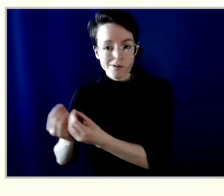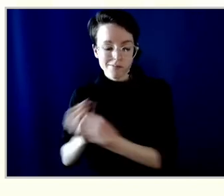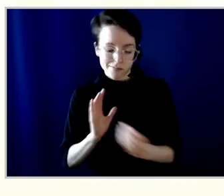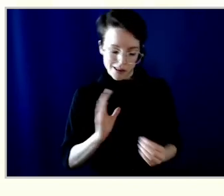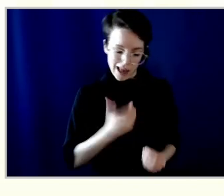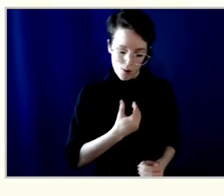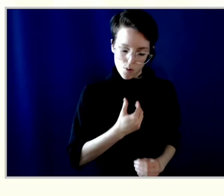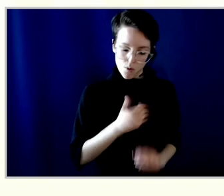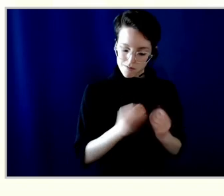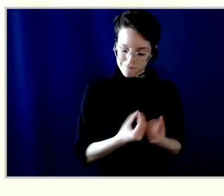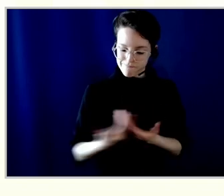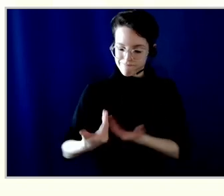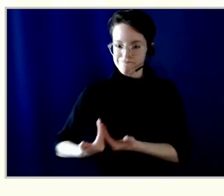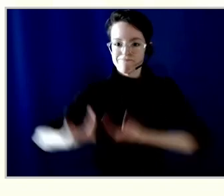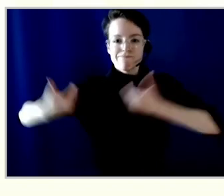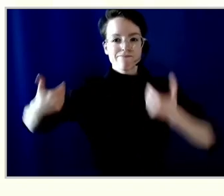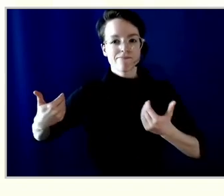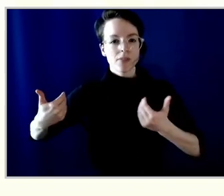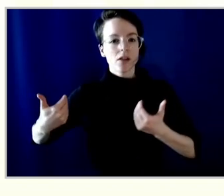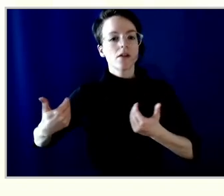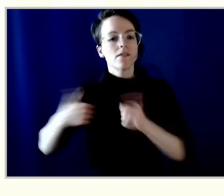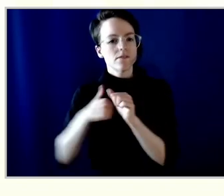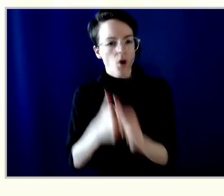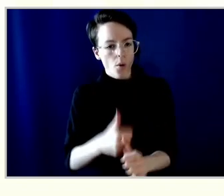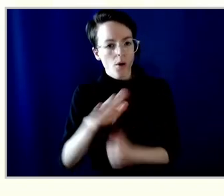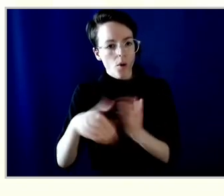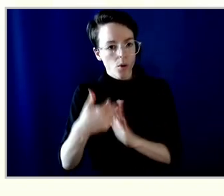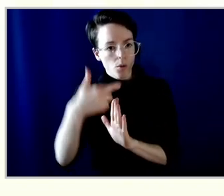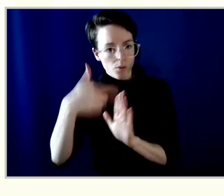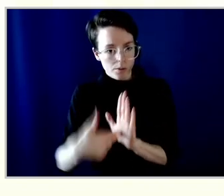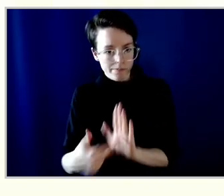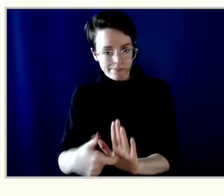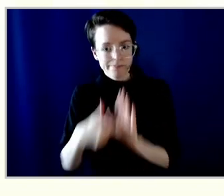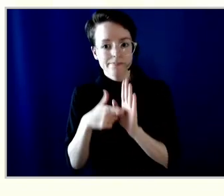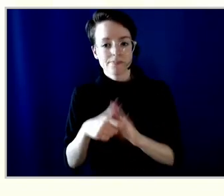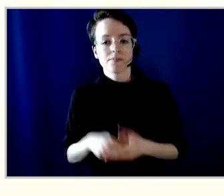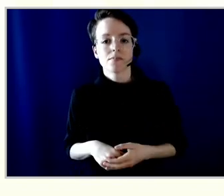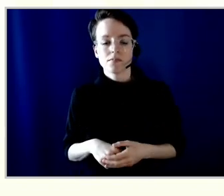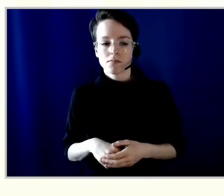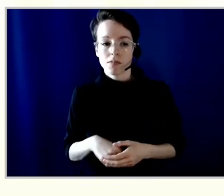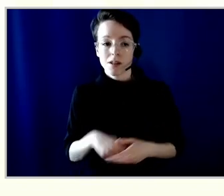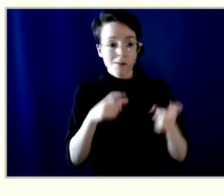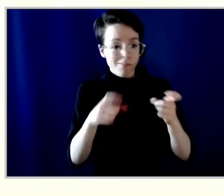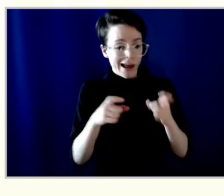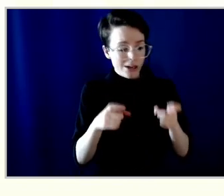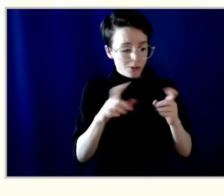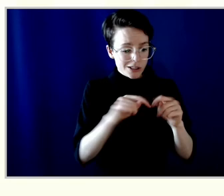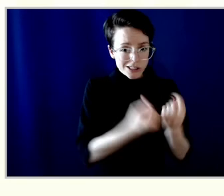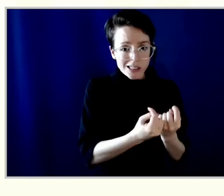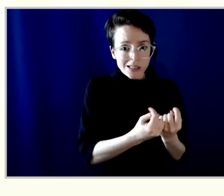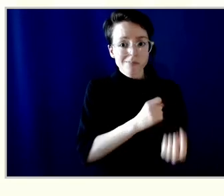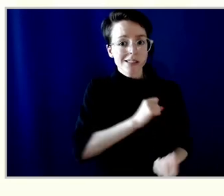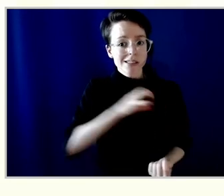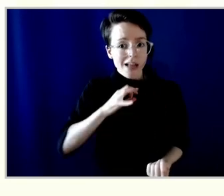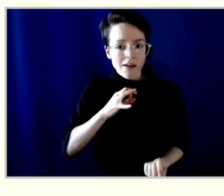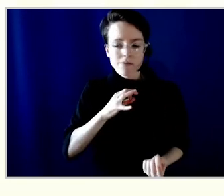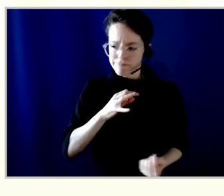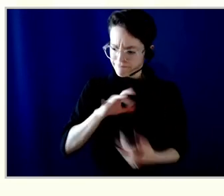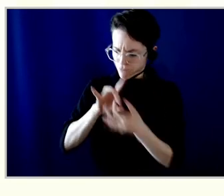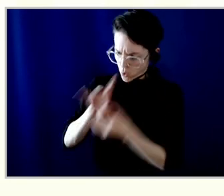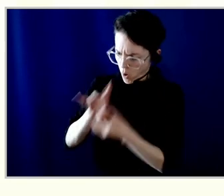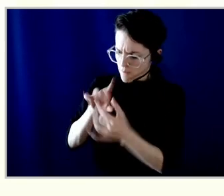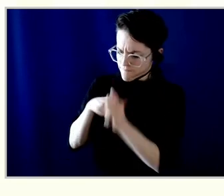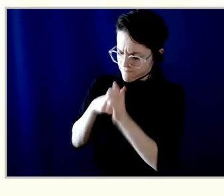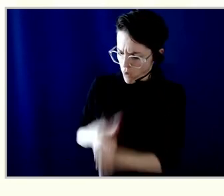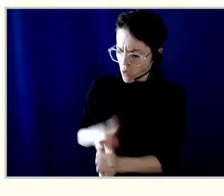professional standards, received the full cooperation of management and employees of Vancity in conducting